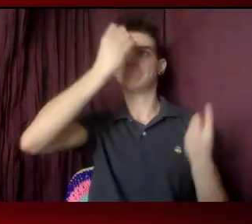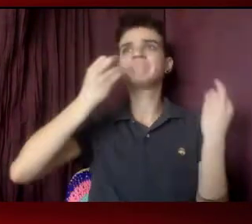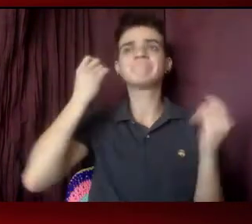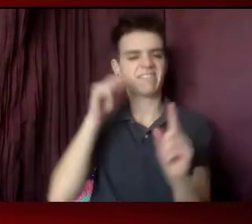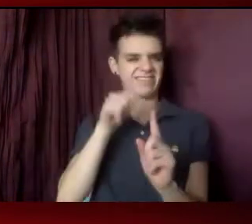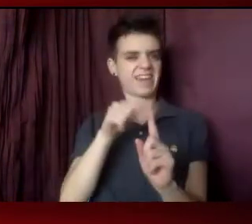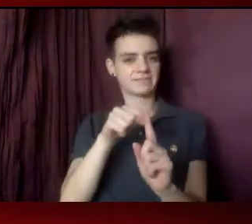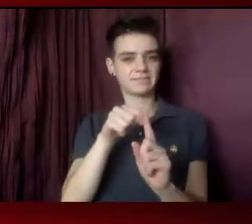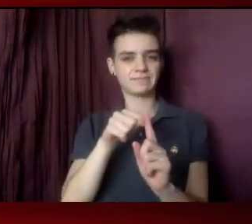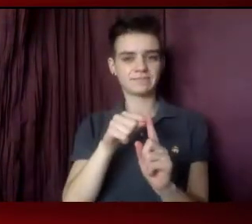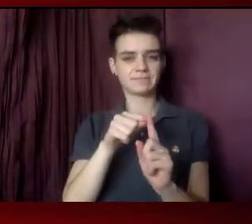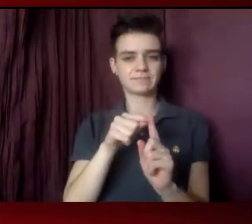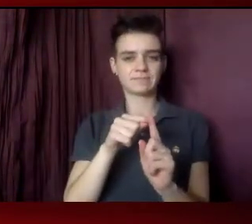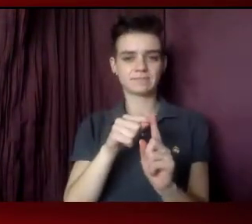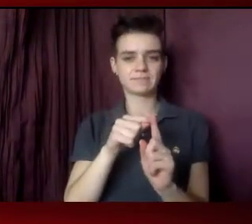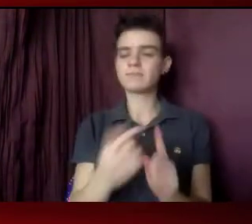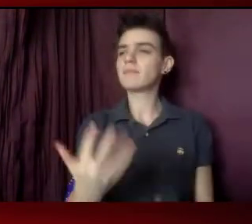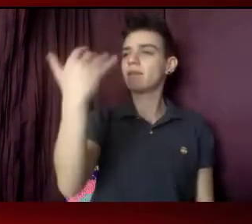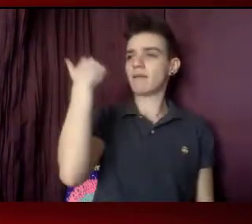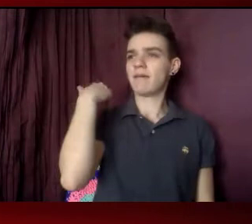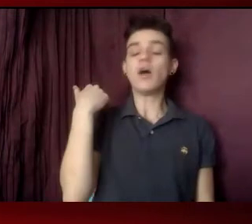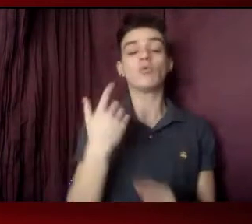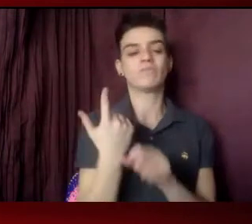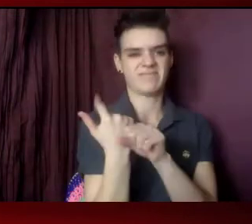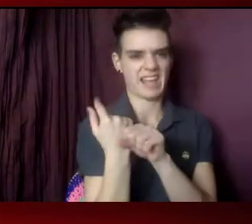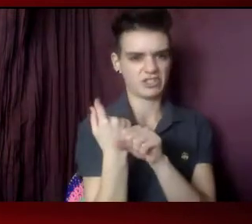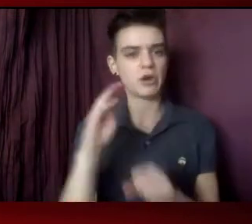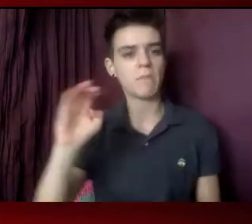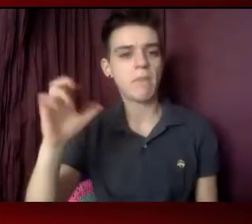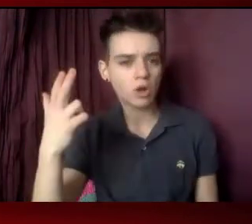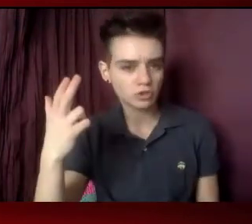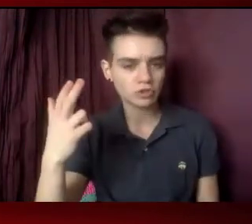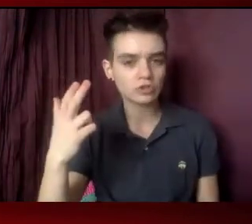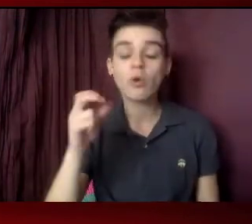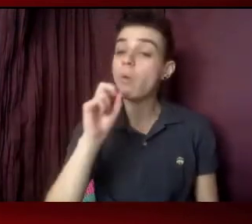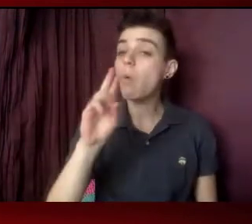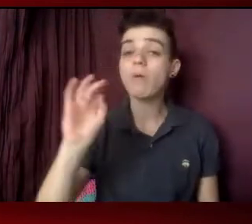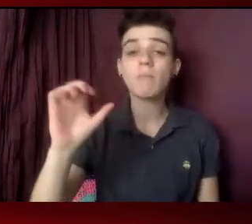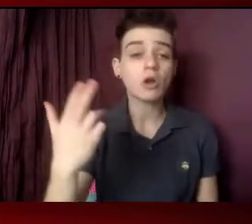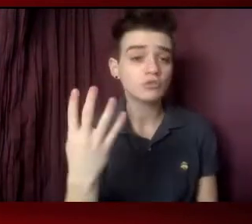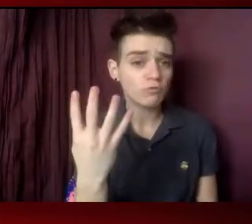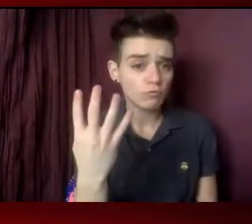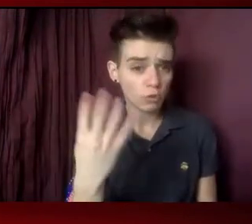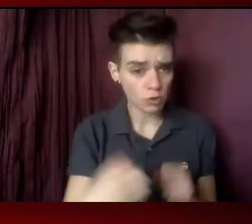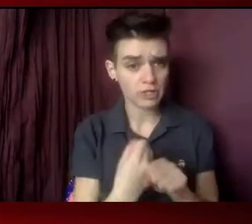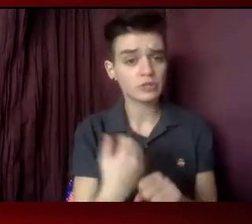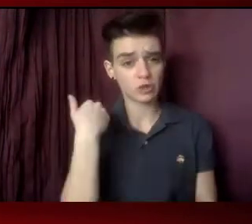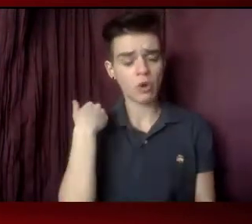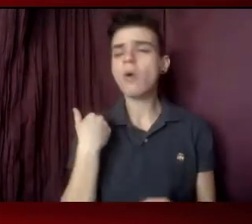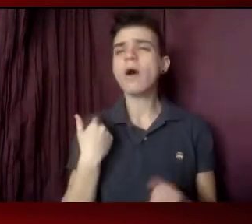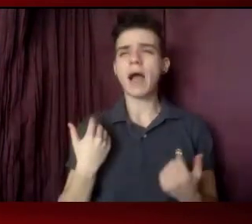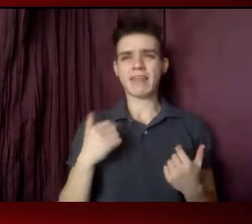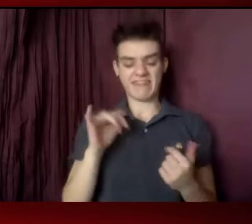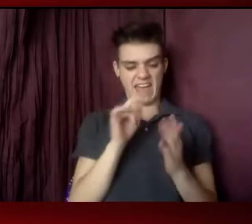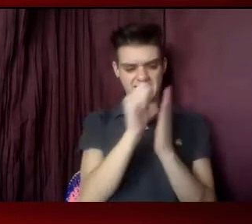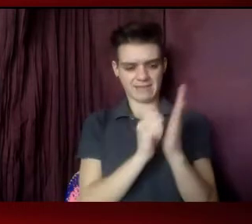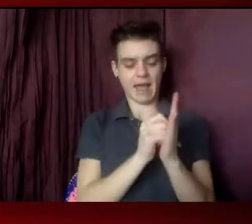What was I feeling in March a year ago or March four years ago, but also what was I feeling